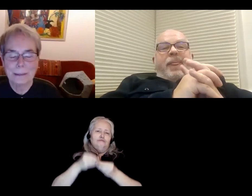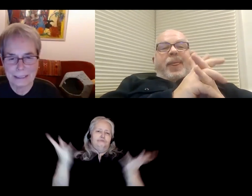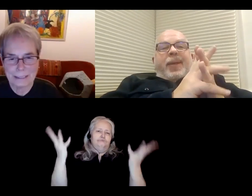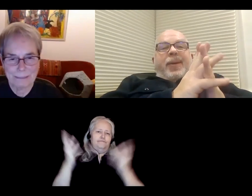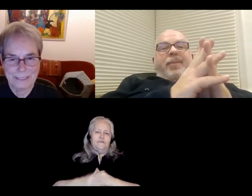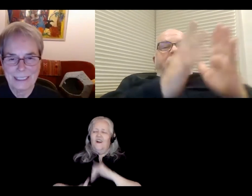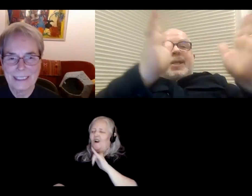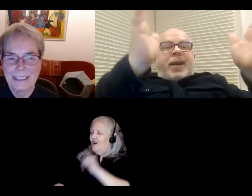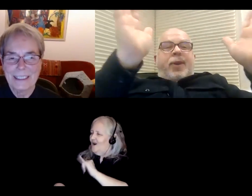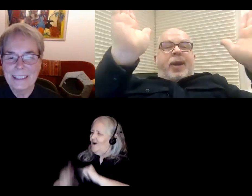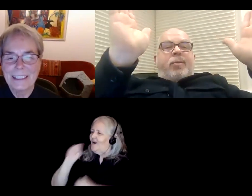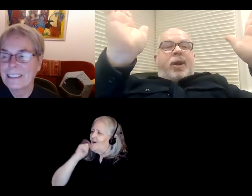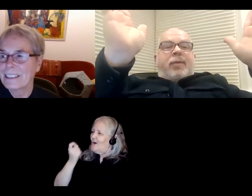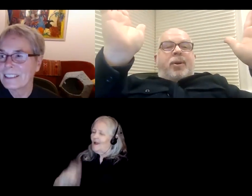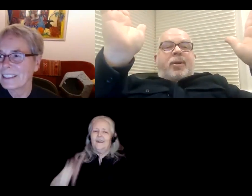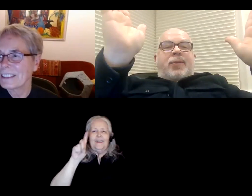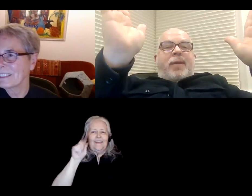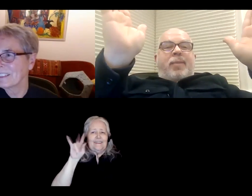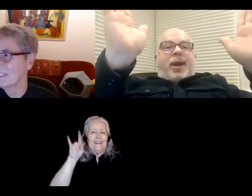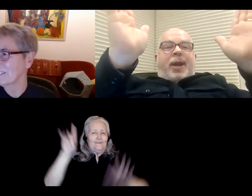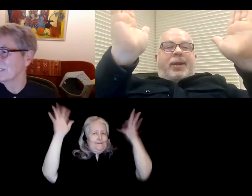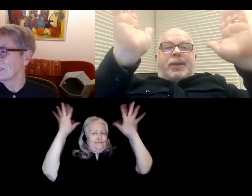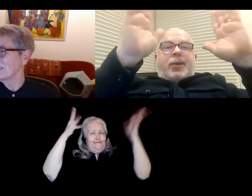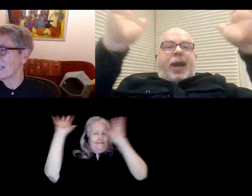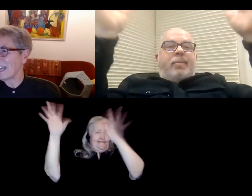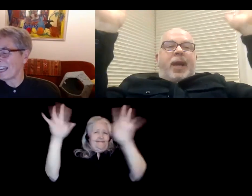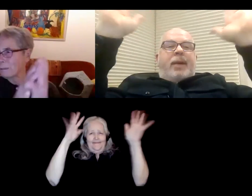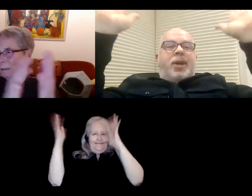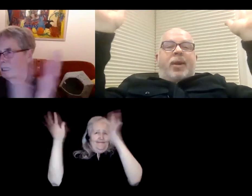cool. Let's have a round of applause for everybody.